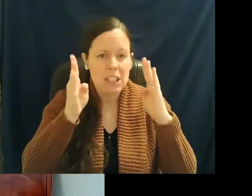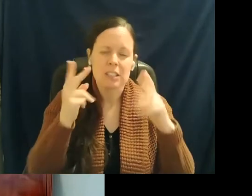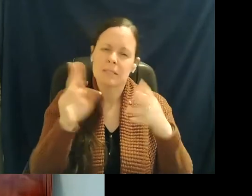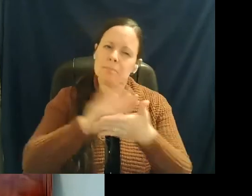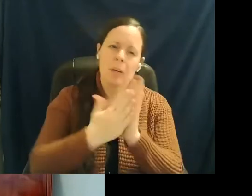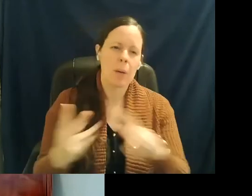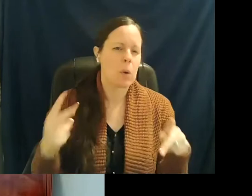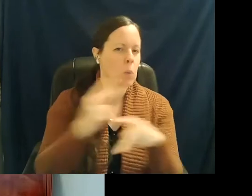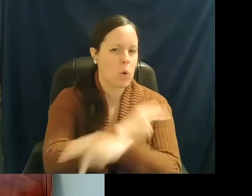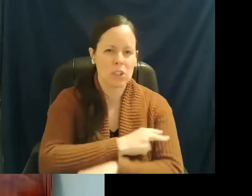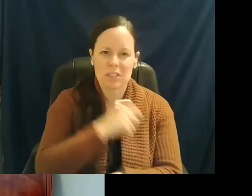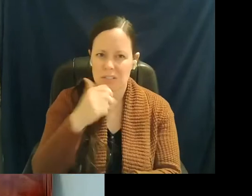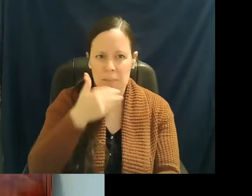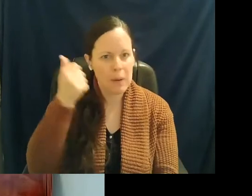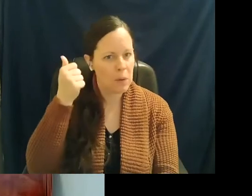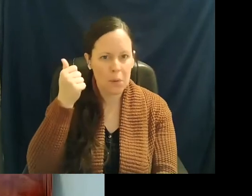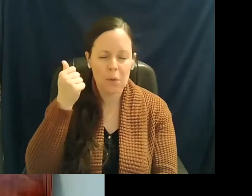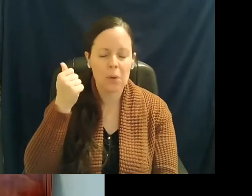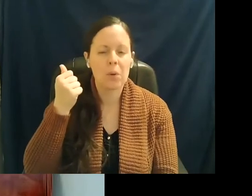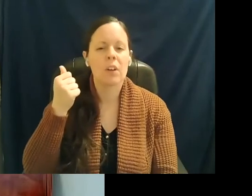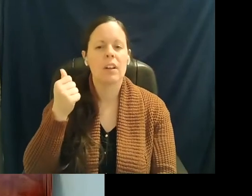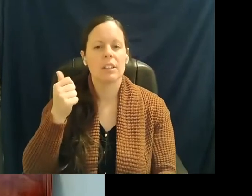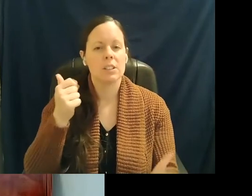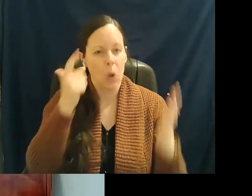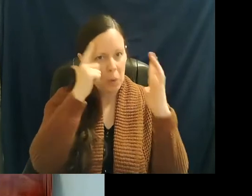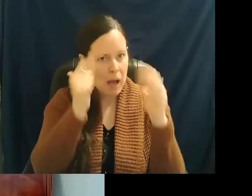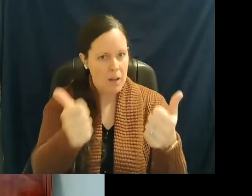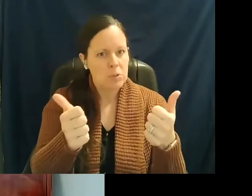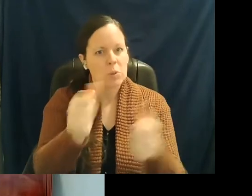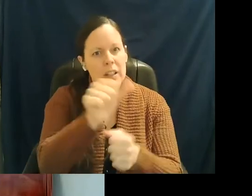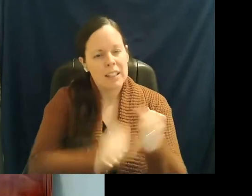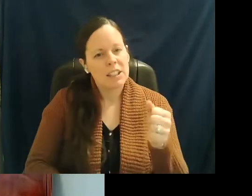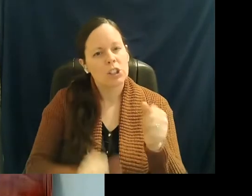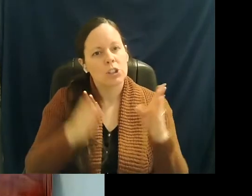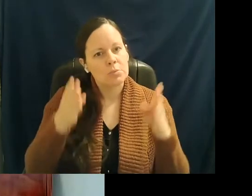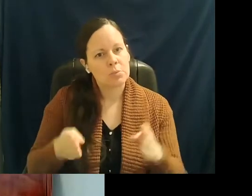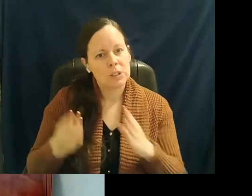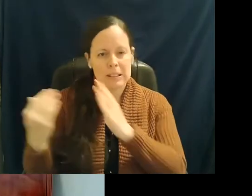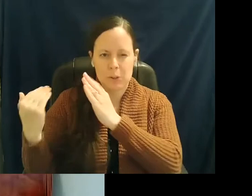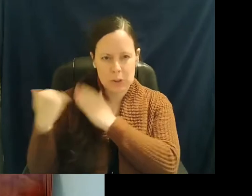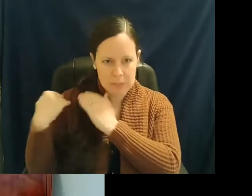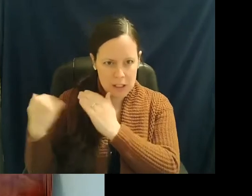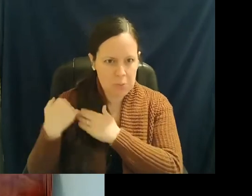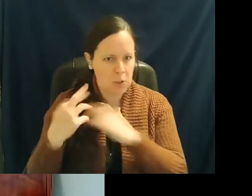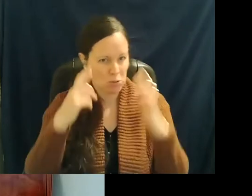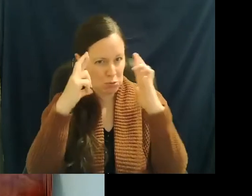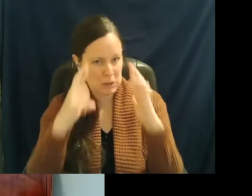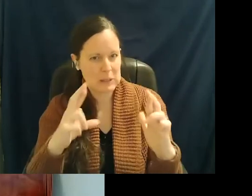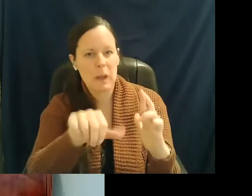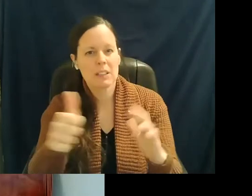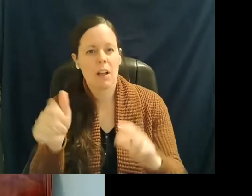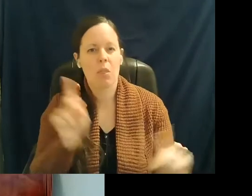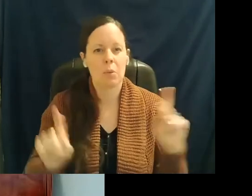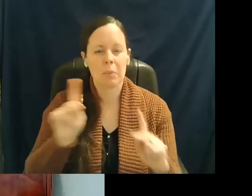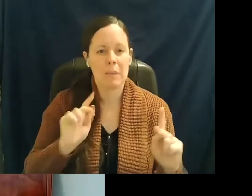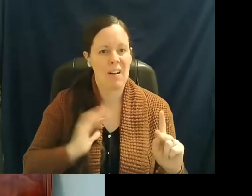It's not getting better. And it's up to every single one of us to be responsible, to be respectful of other people in